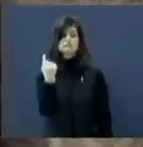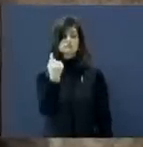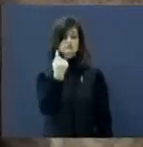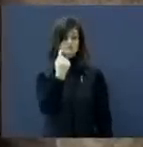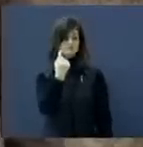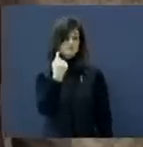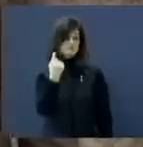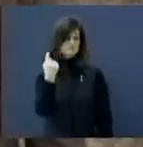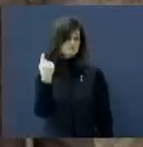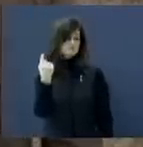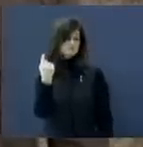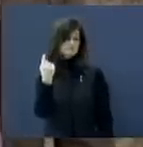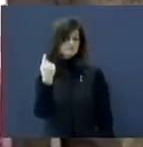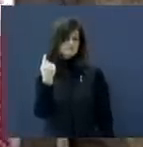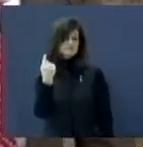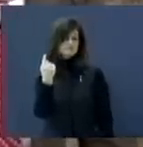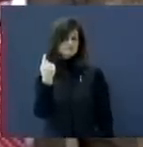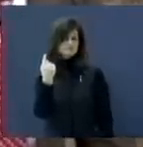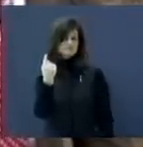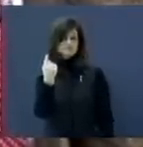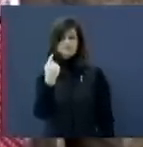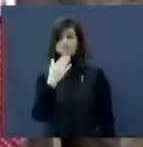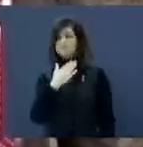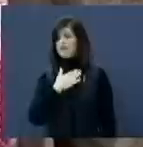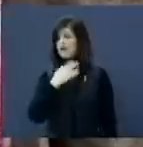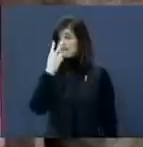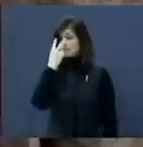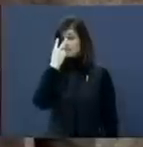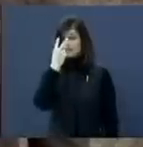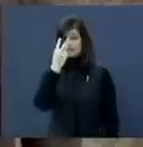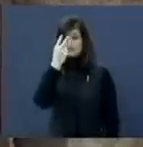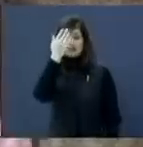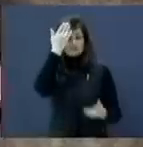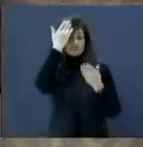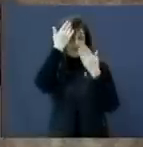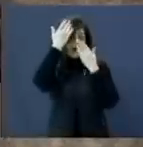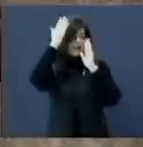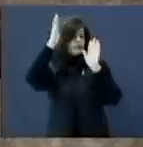And sight unknown